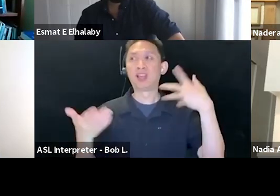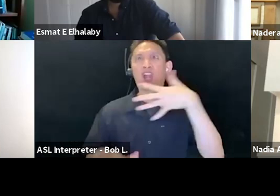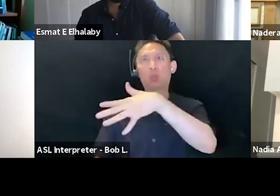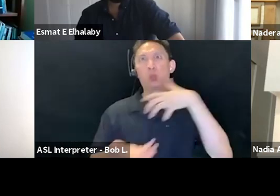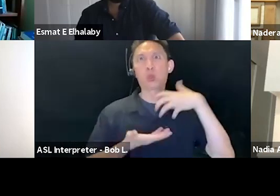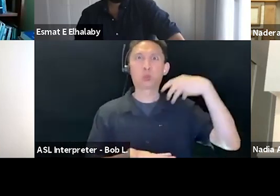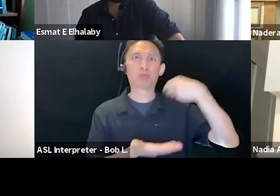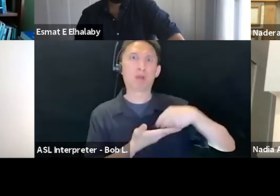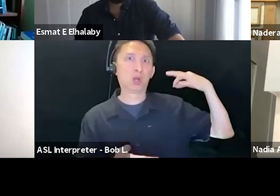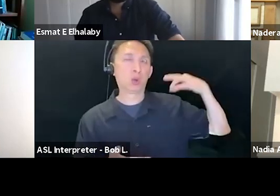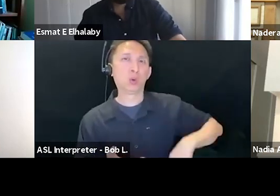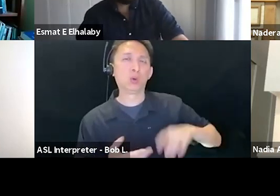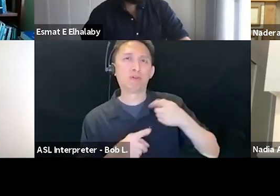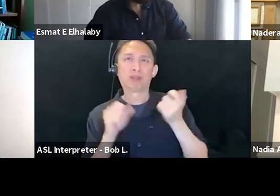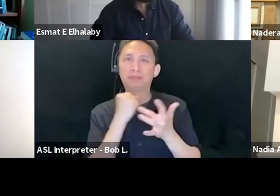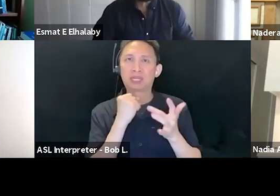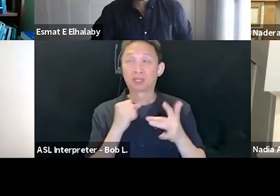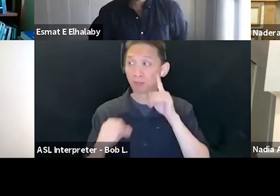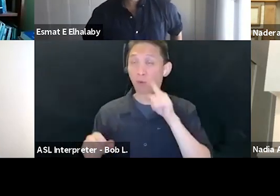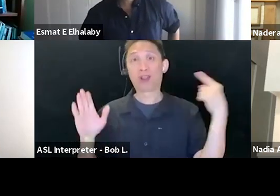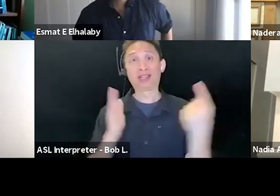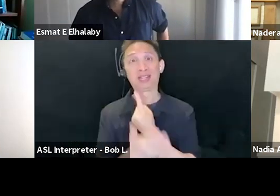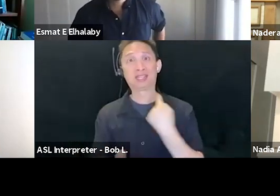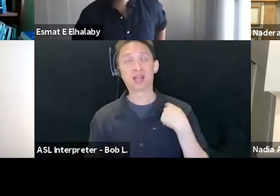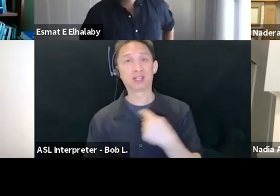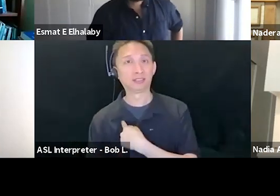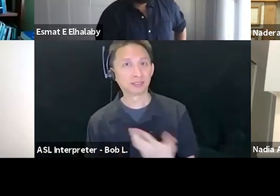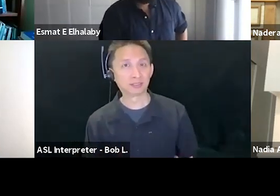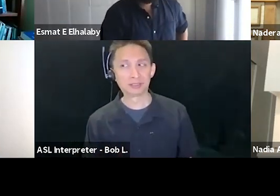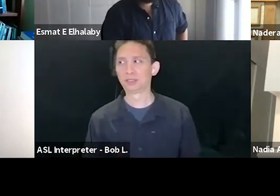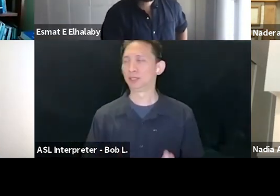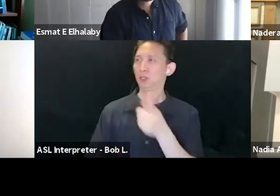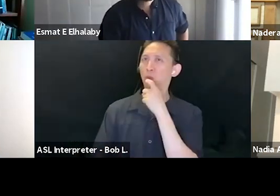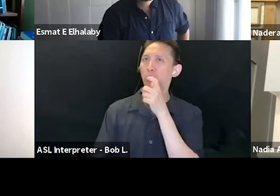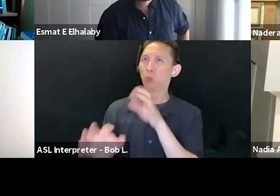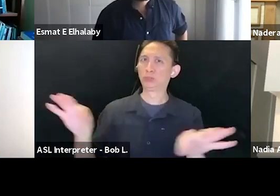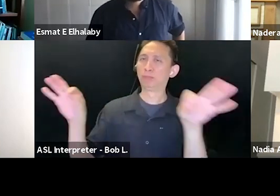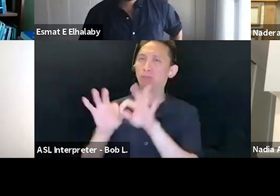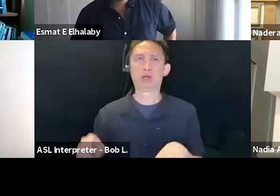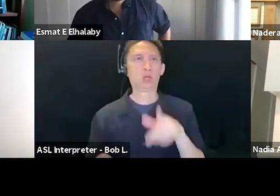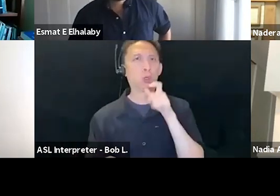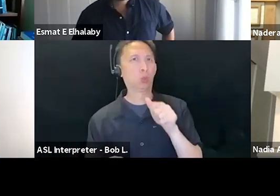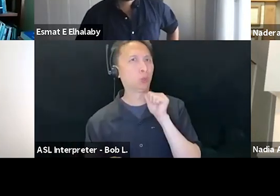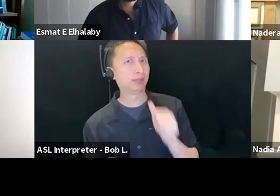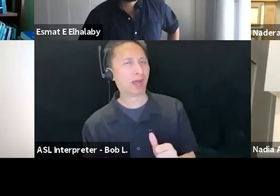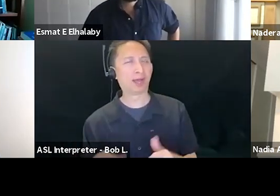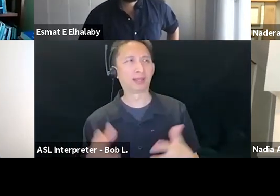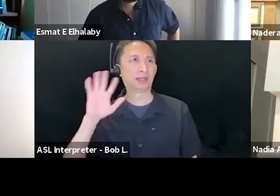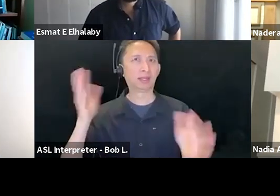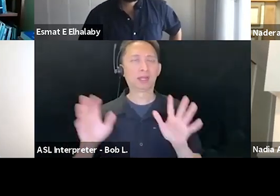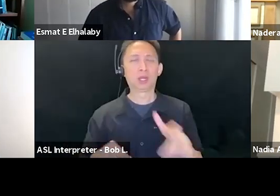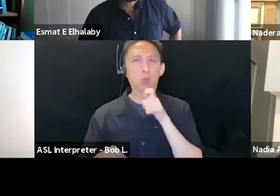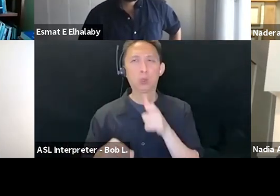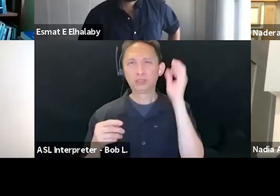technology. So the political economy of who counts when and how, and whose voice is, is really, uh, taken into